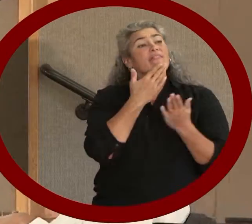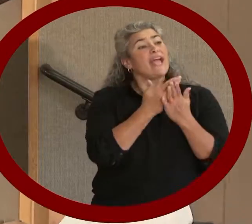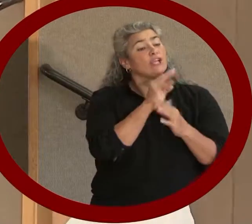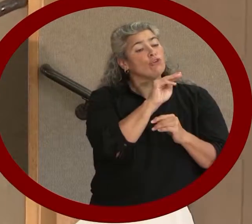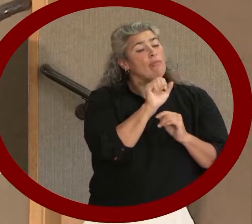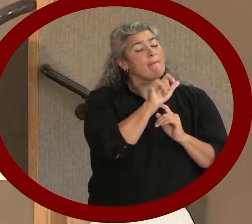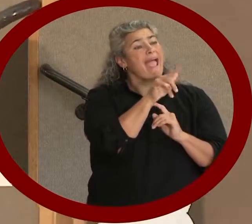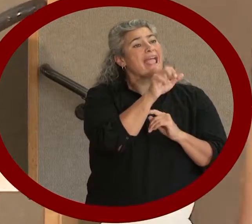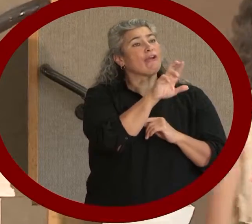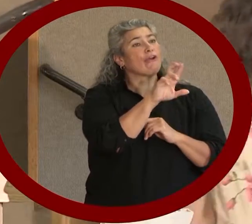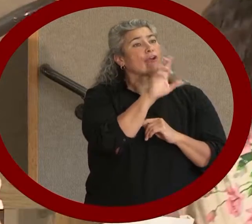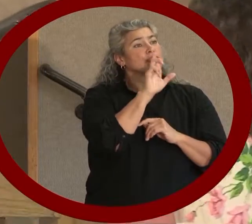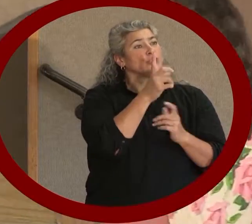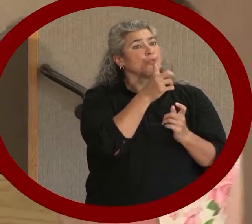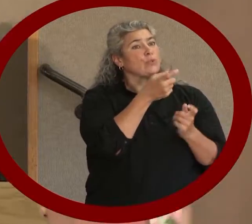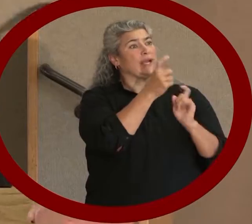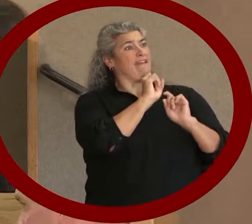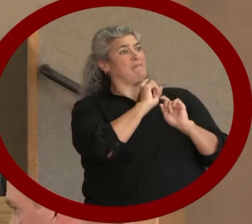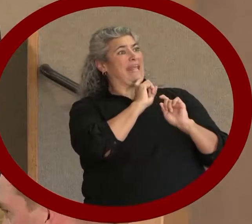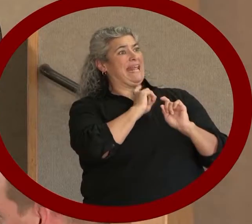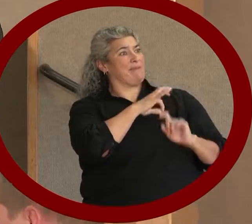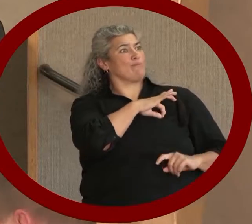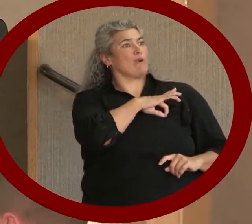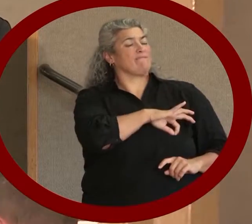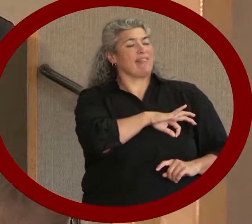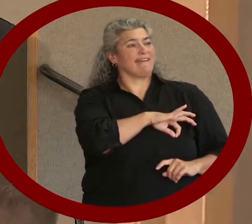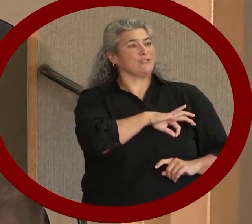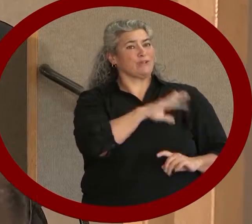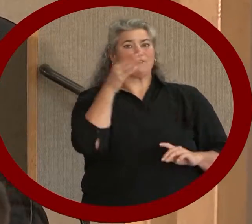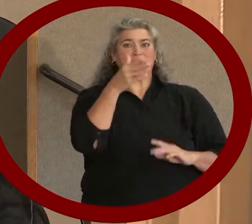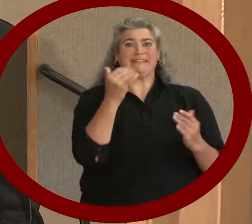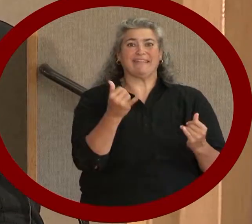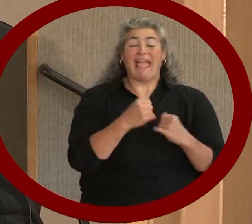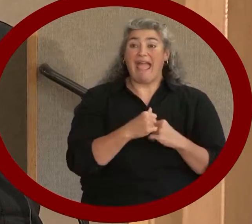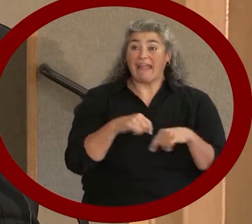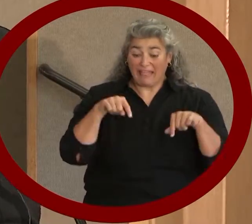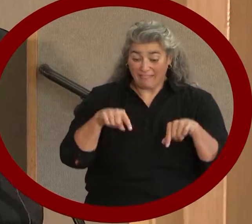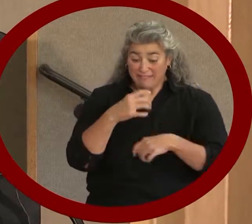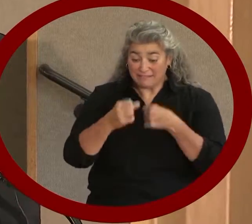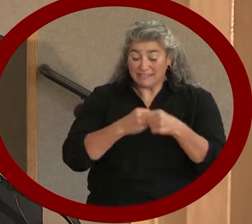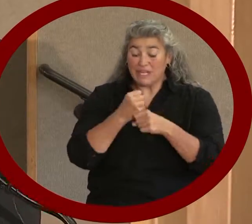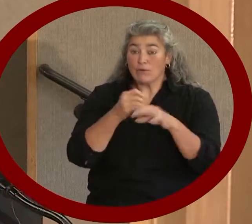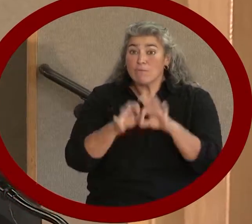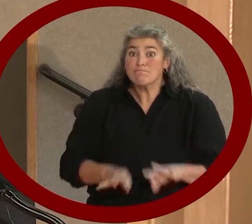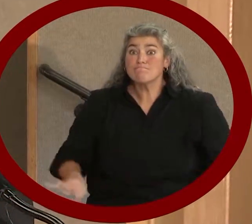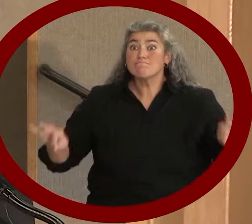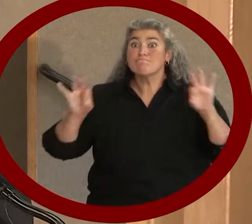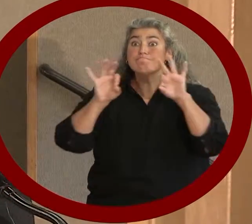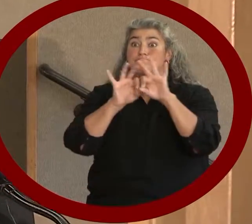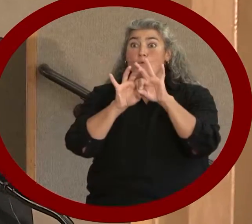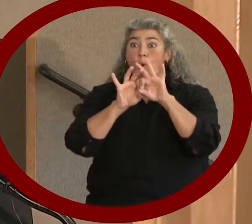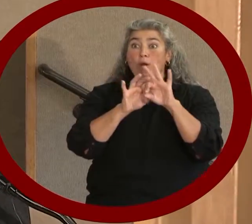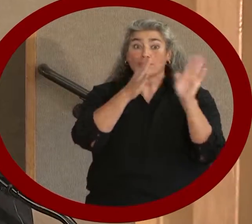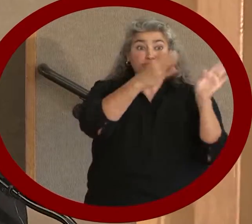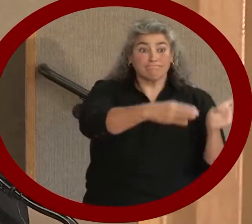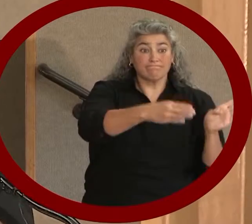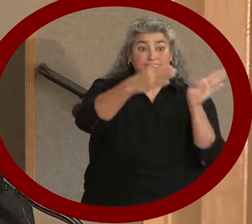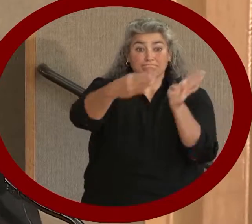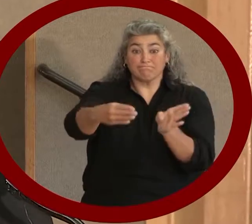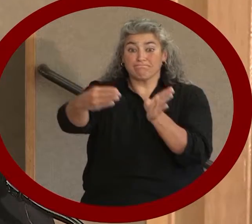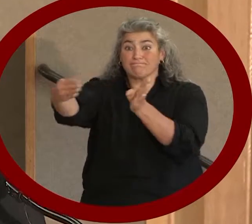speak with you and present today. This year is an important milestone for equality and inclusion and for